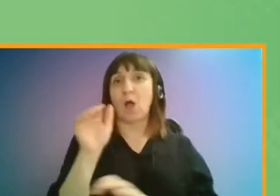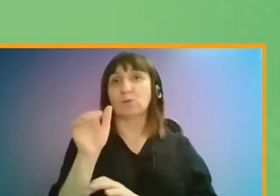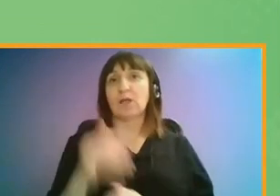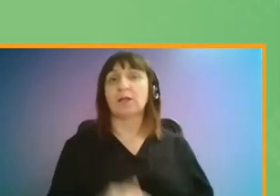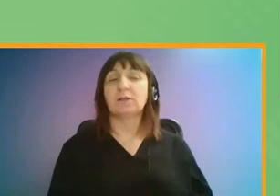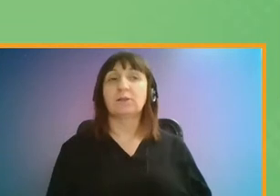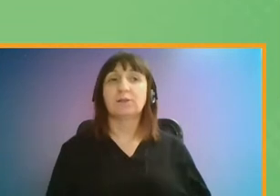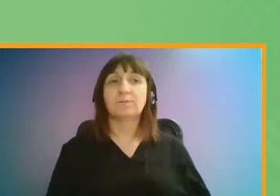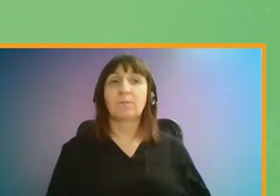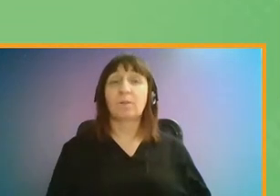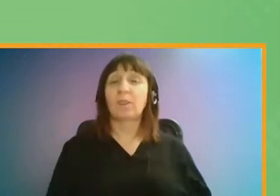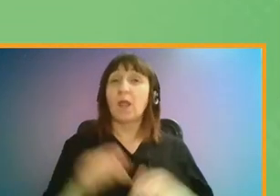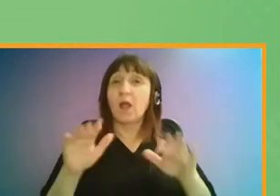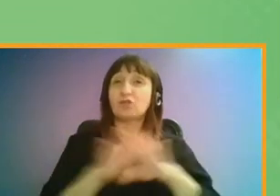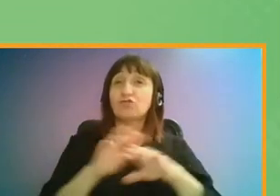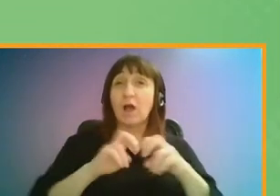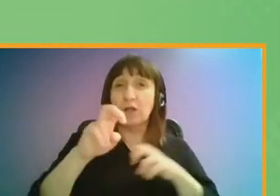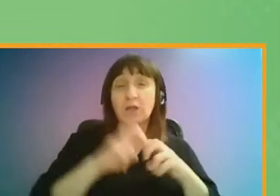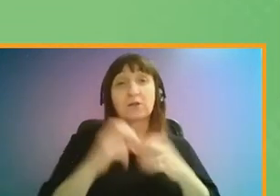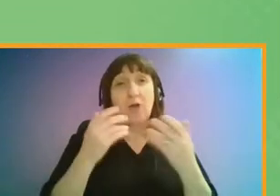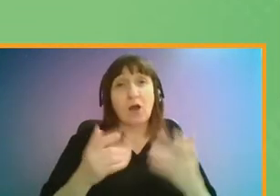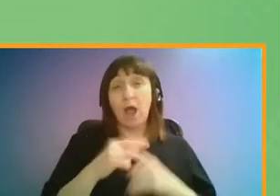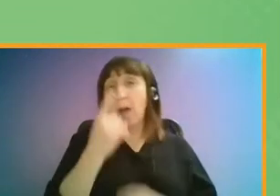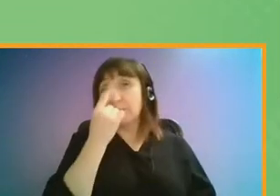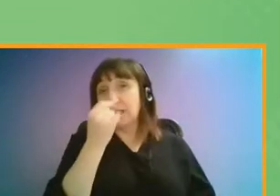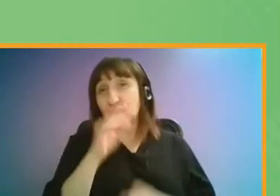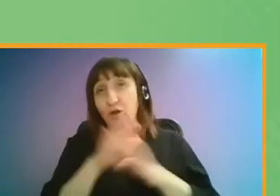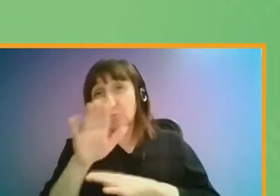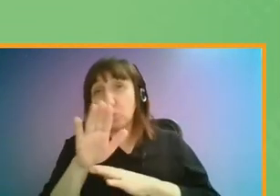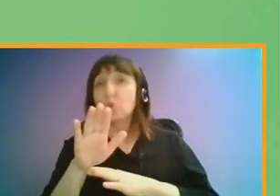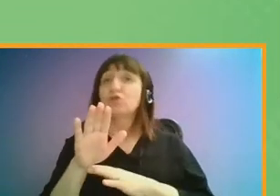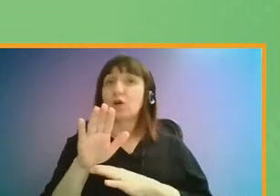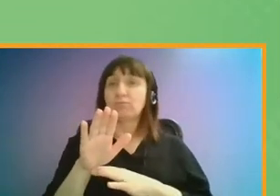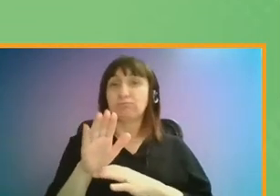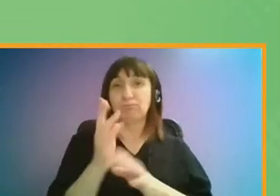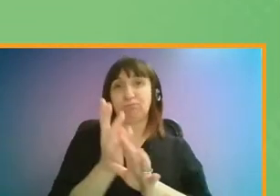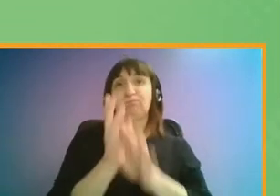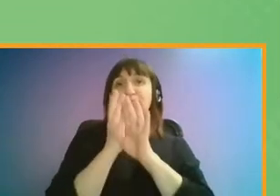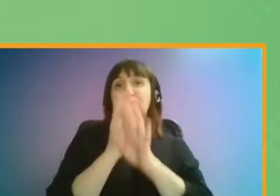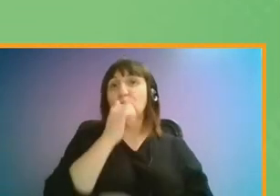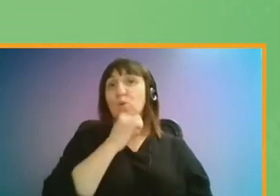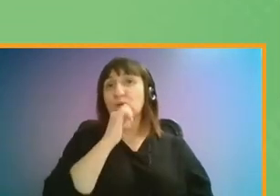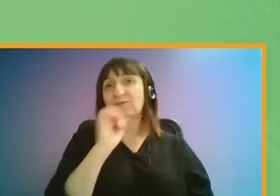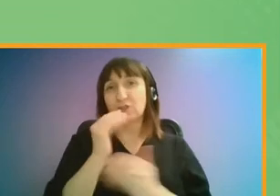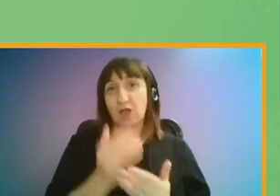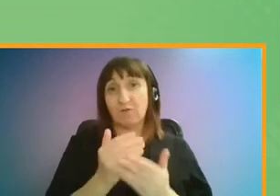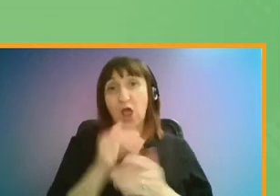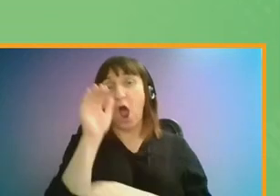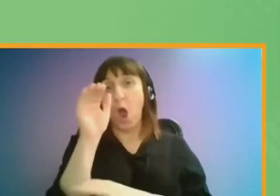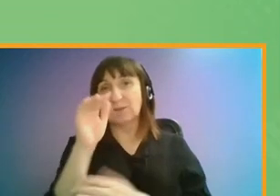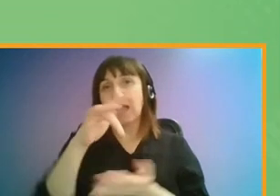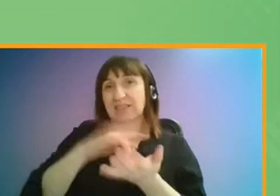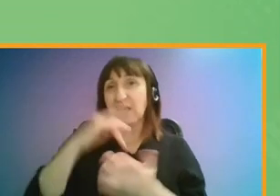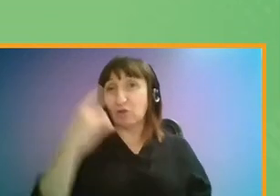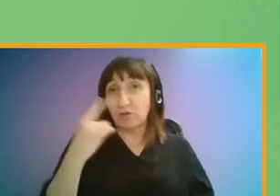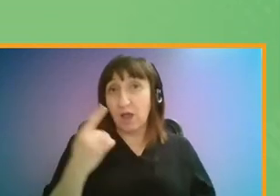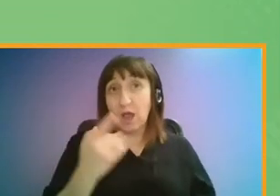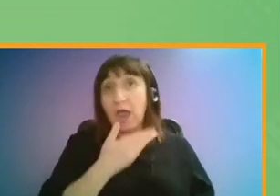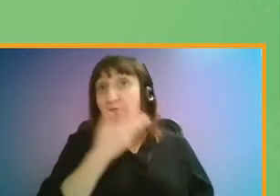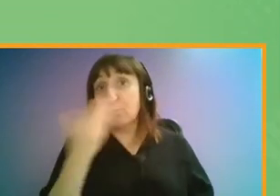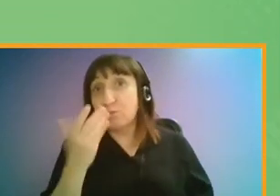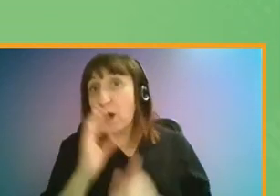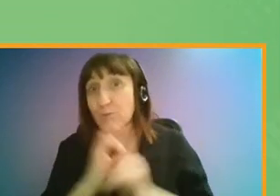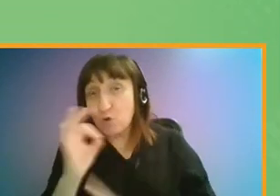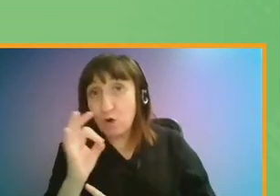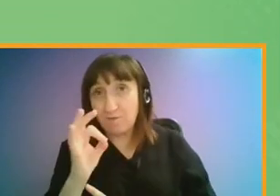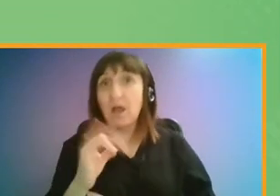future transport network will need to reflect both current and potential future demand for services, particularly outside central London. If it does not, the risk of a car